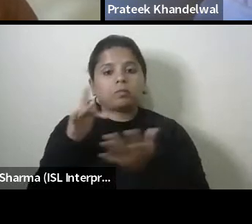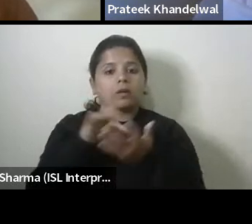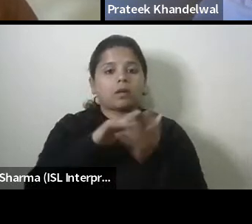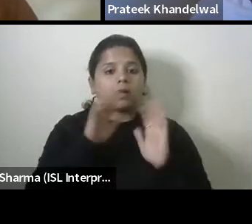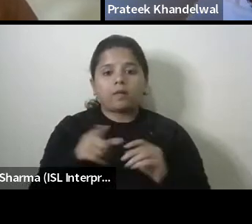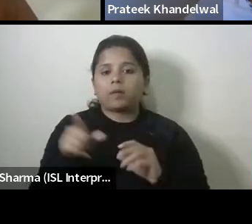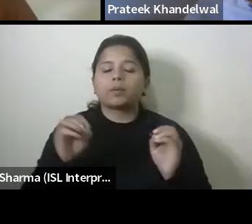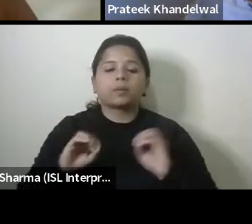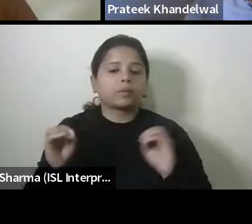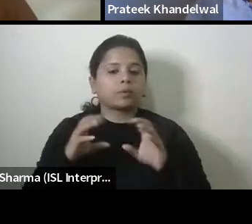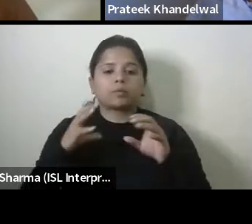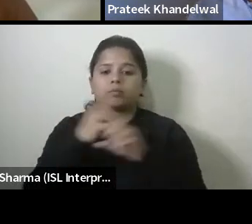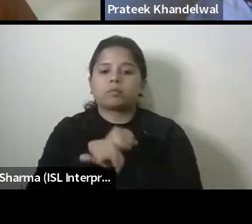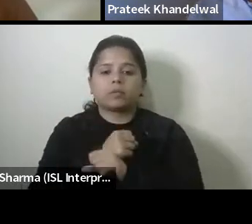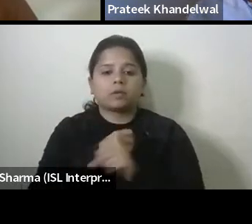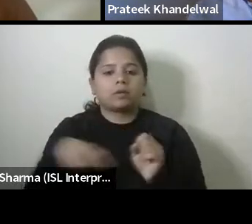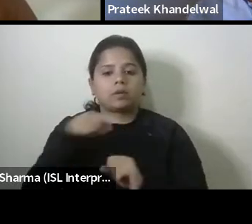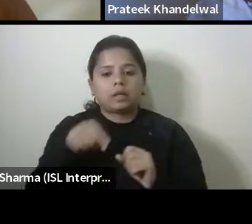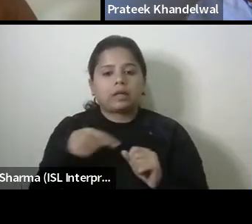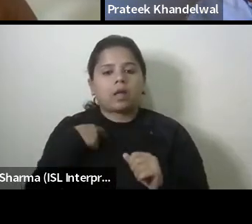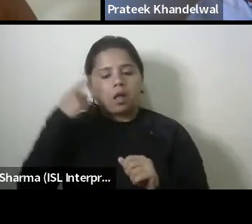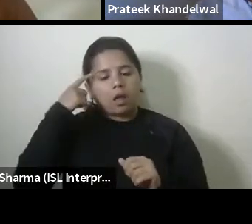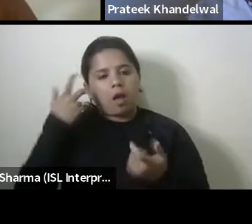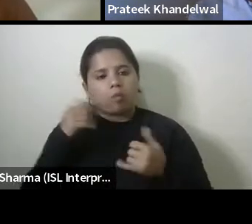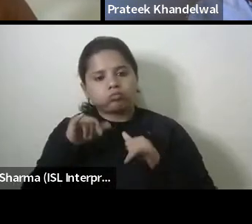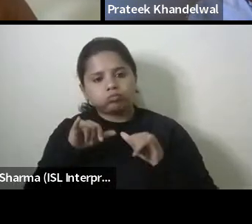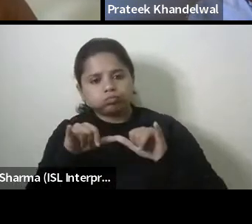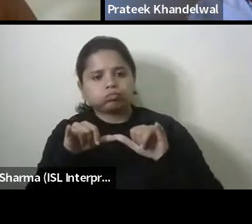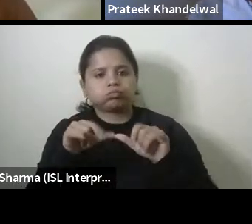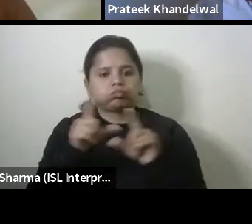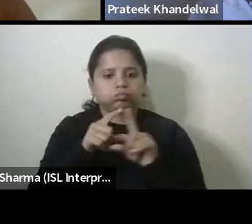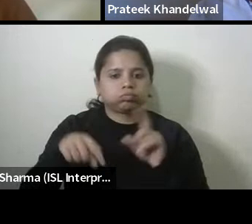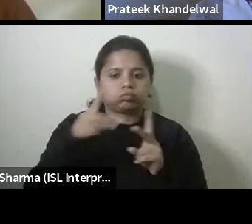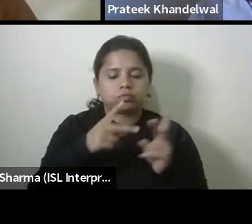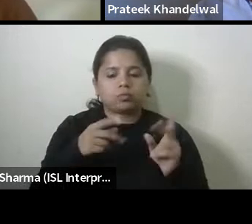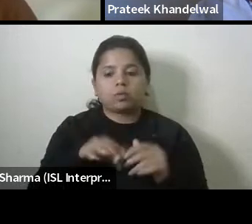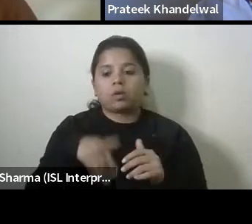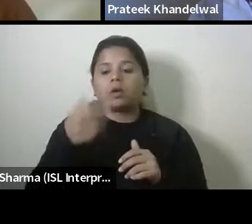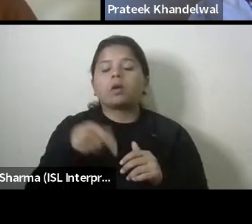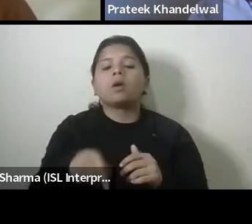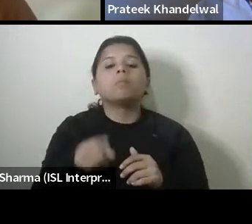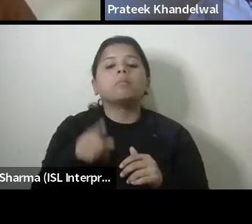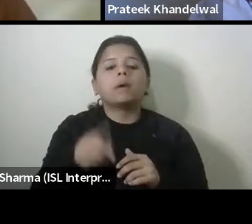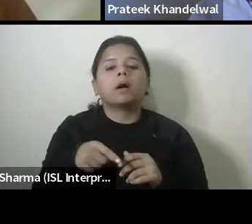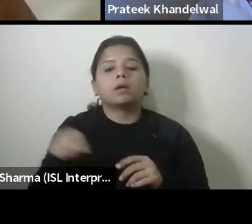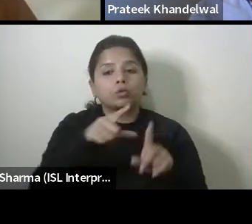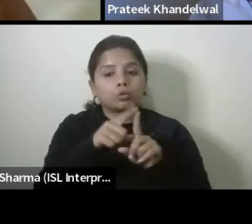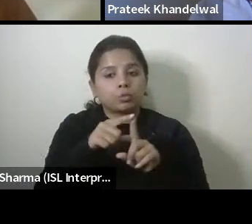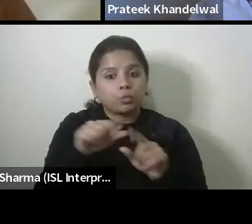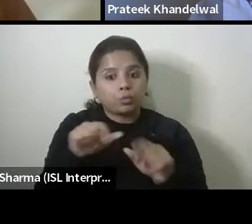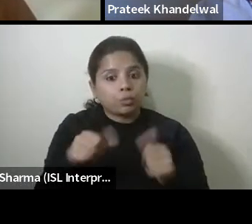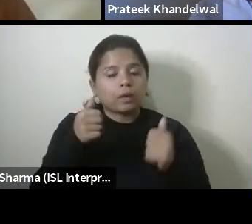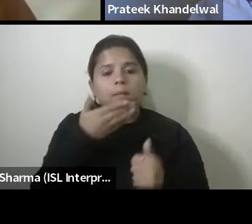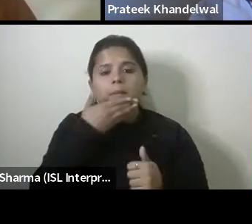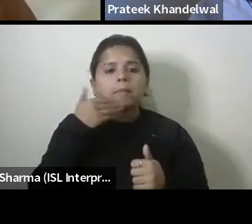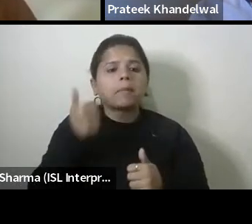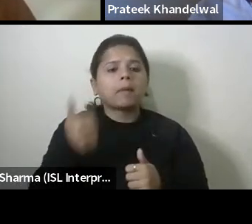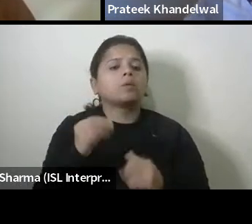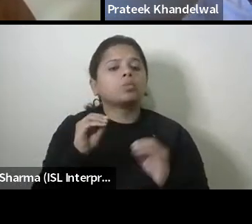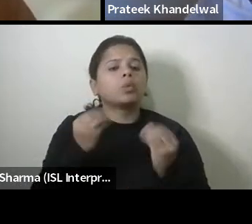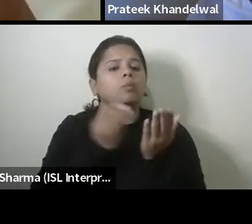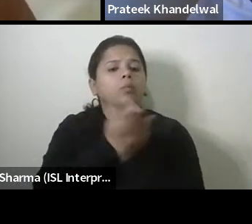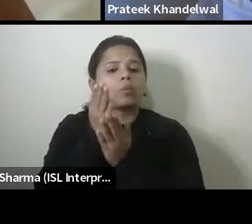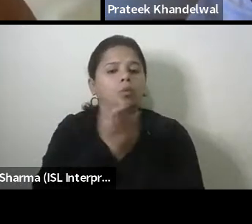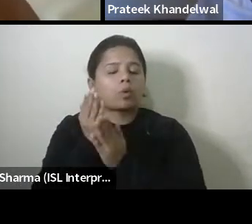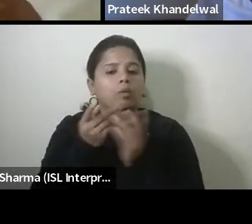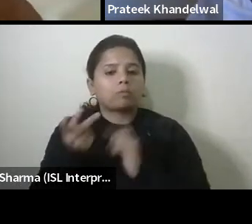you know so like tackling that front and then what gets buried should get built in the best possible way so that we don't